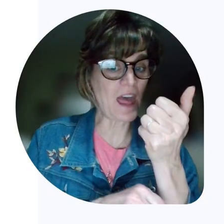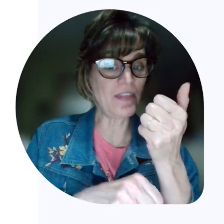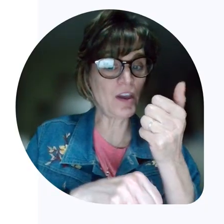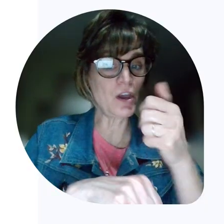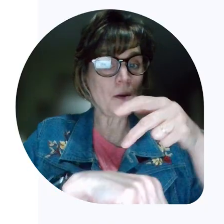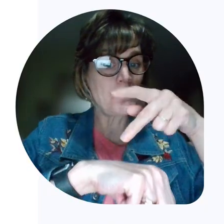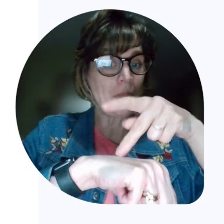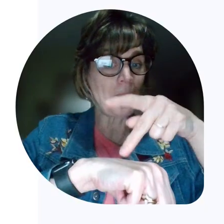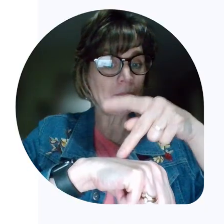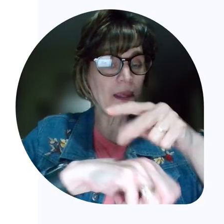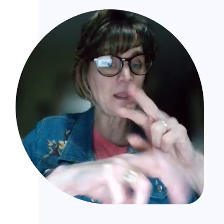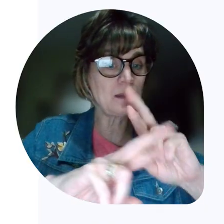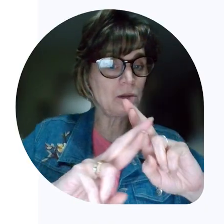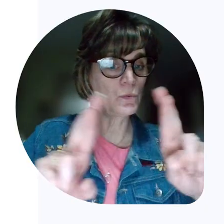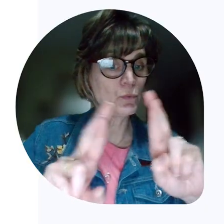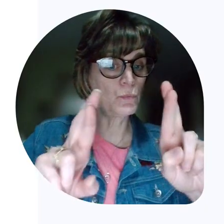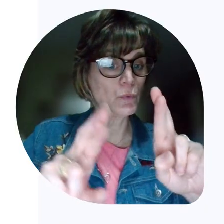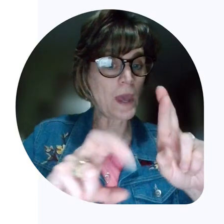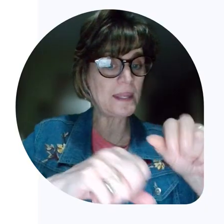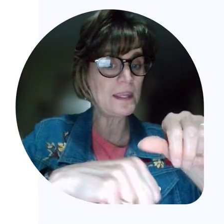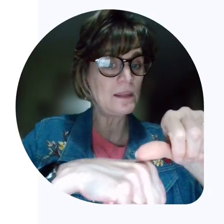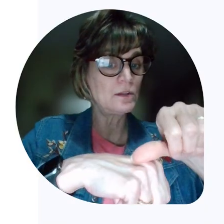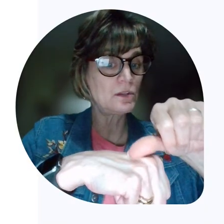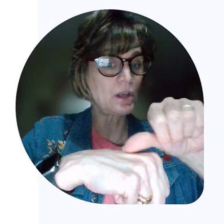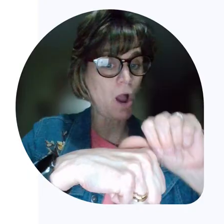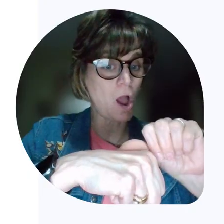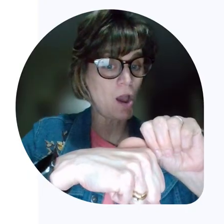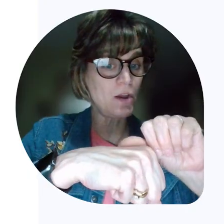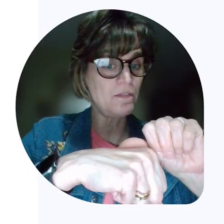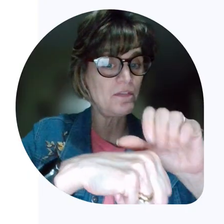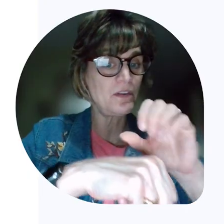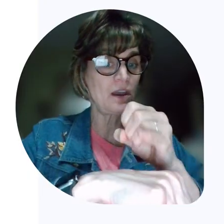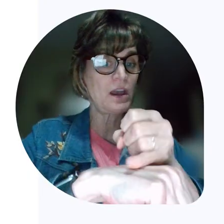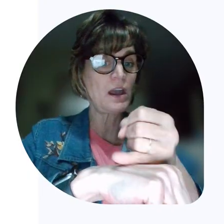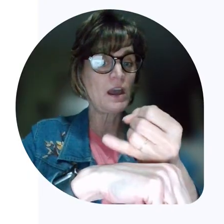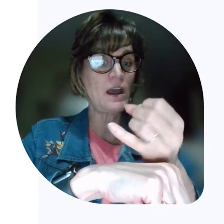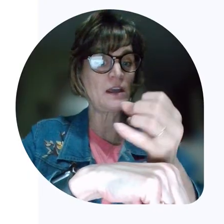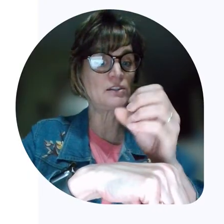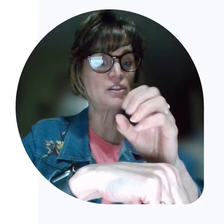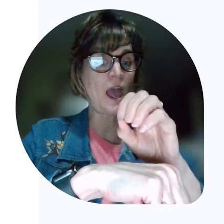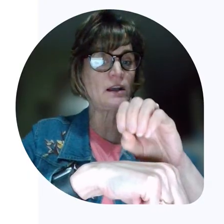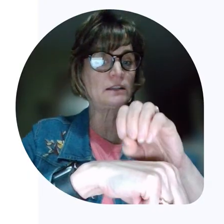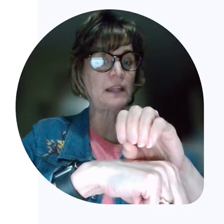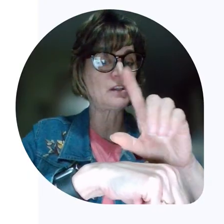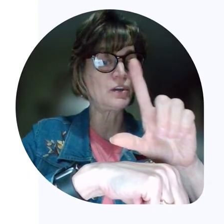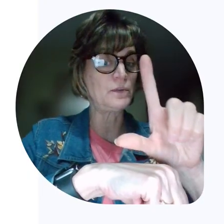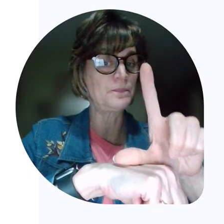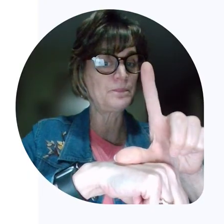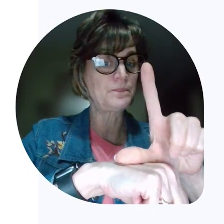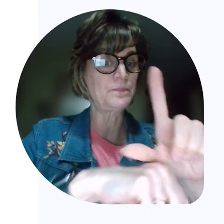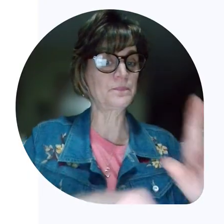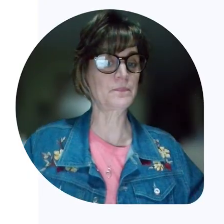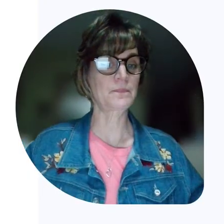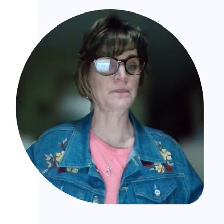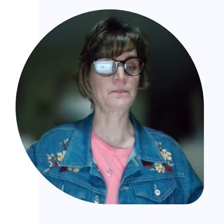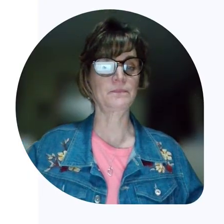another pumpkin ready to carve a jack-o'-lantern.